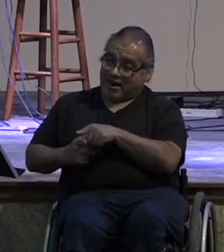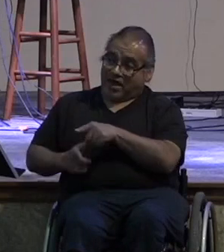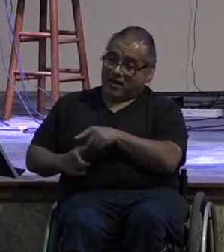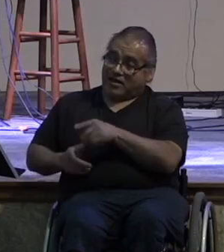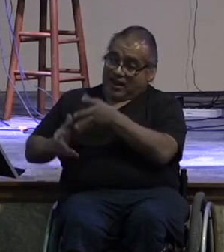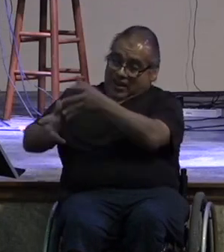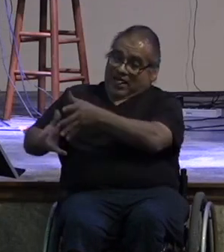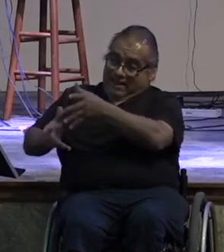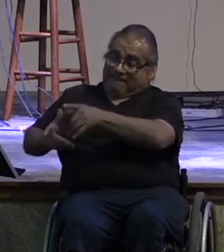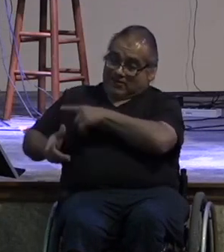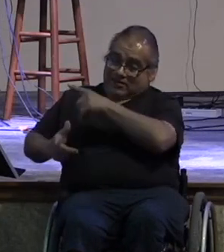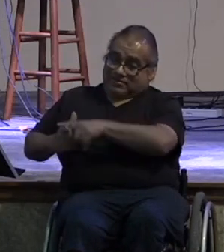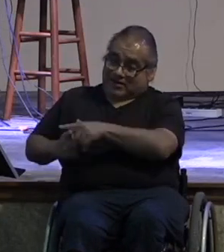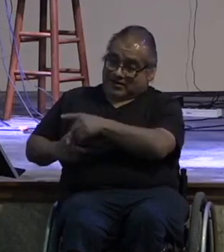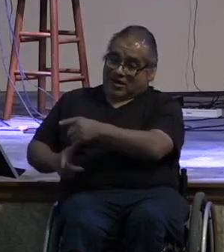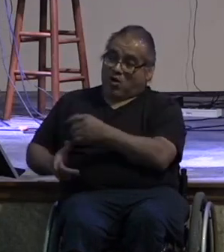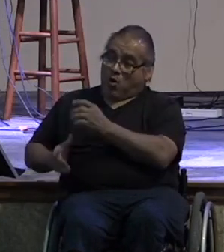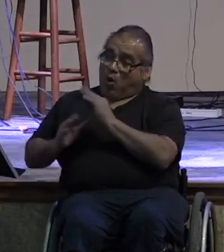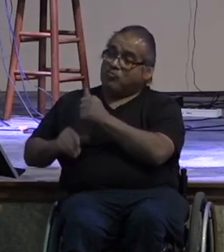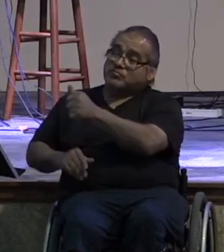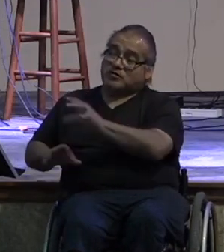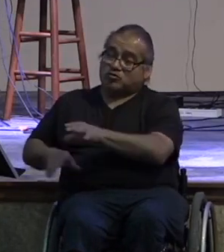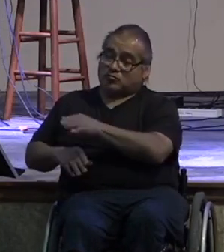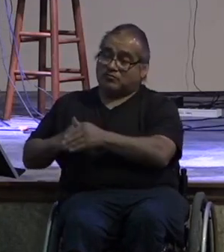up by his bootstraps i'm called to come alongside of him